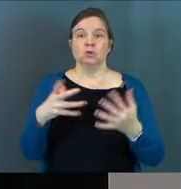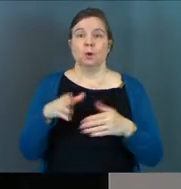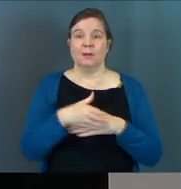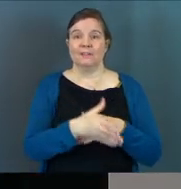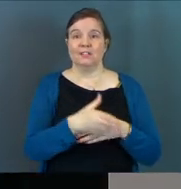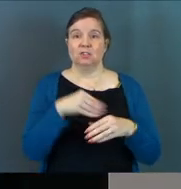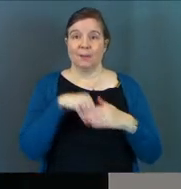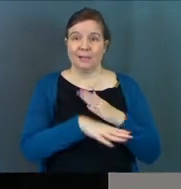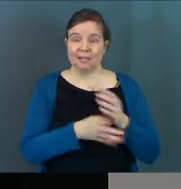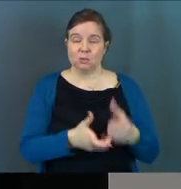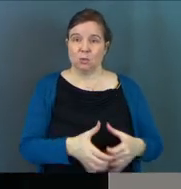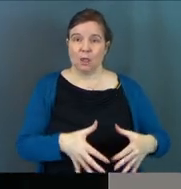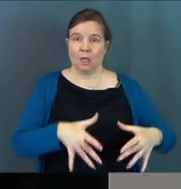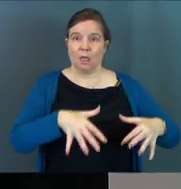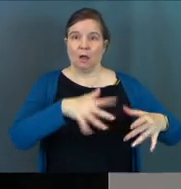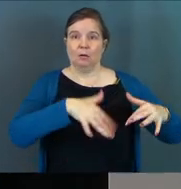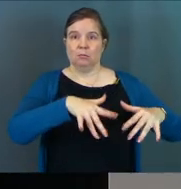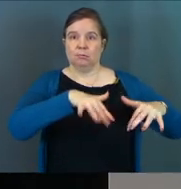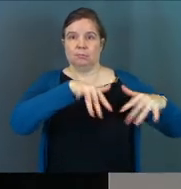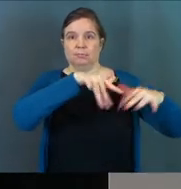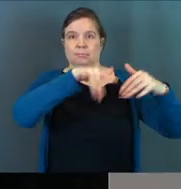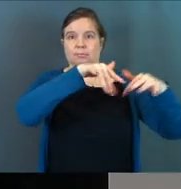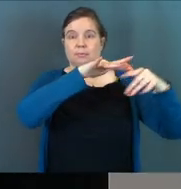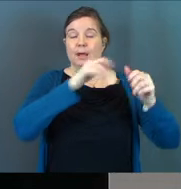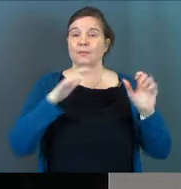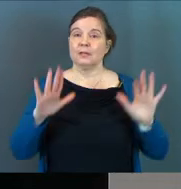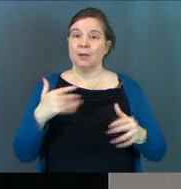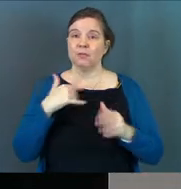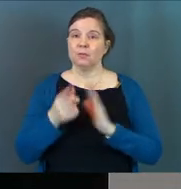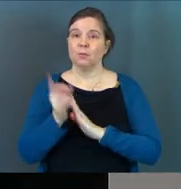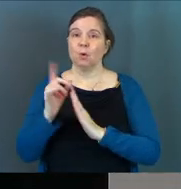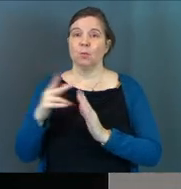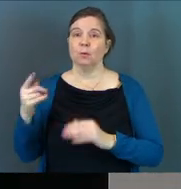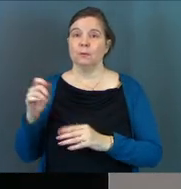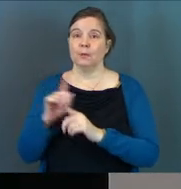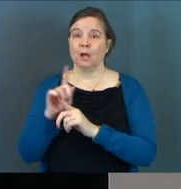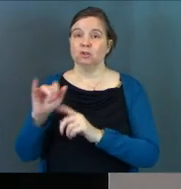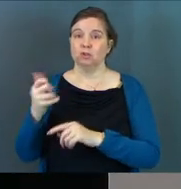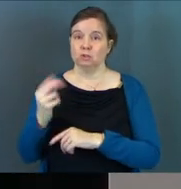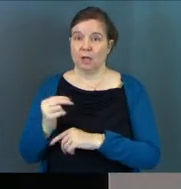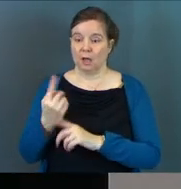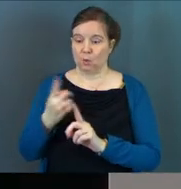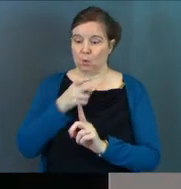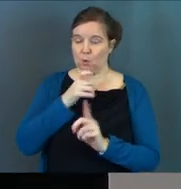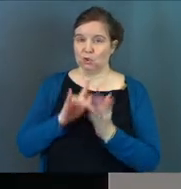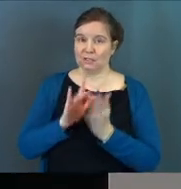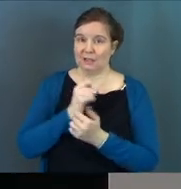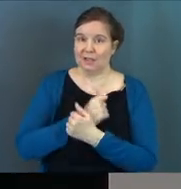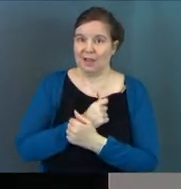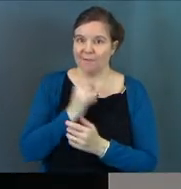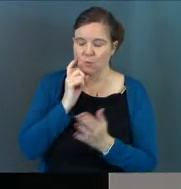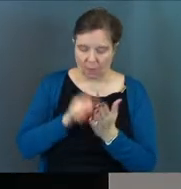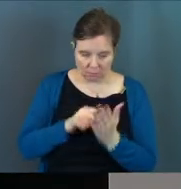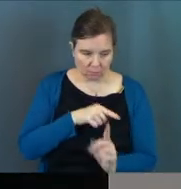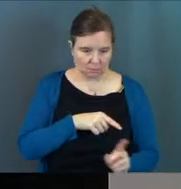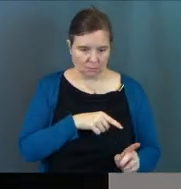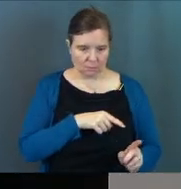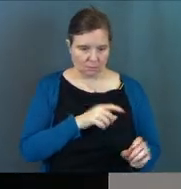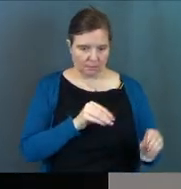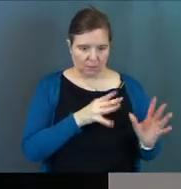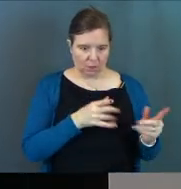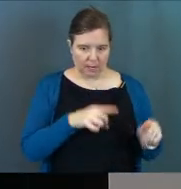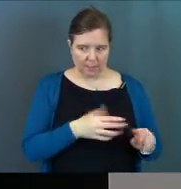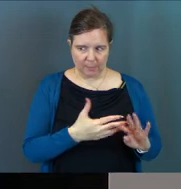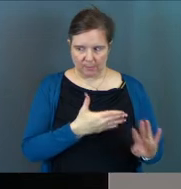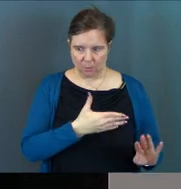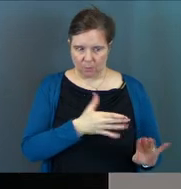into the nets and it's amazing. And there's this moment where the apostle John, it says the one that Jesus loved, he recognizes that this miracle